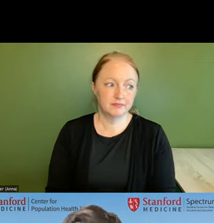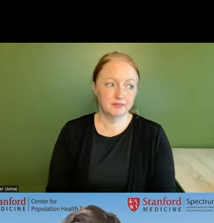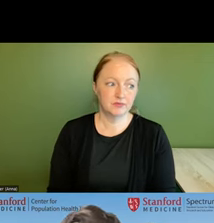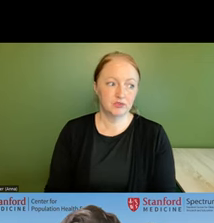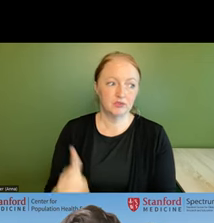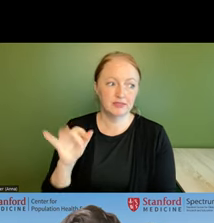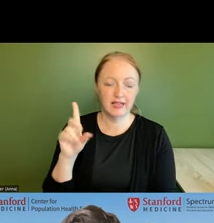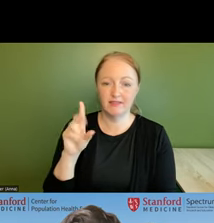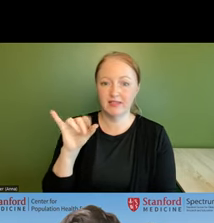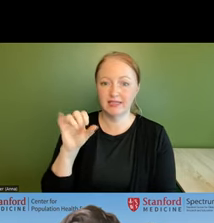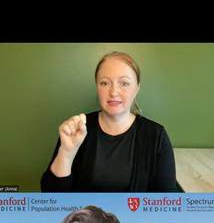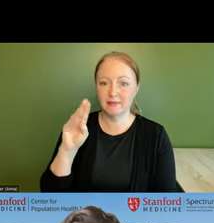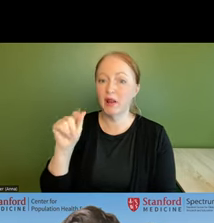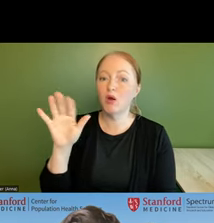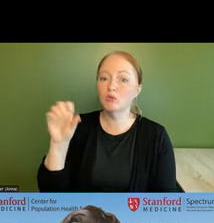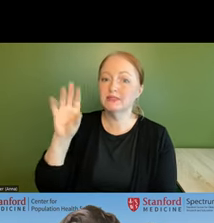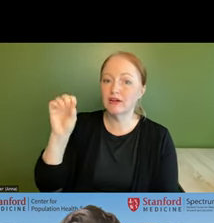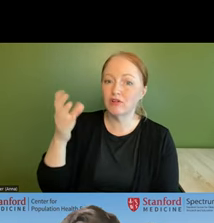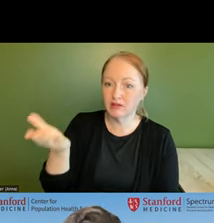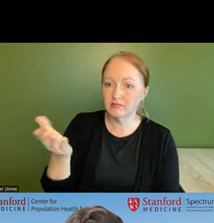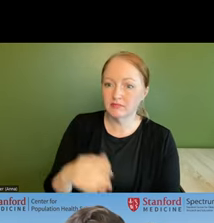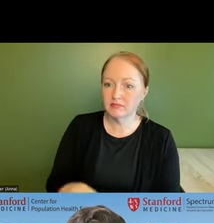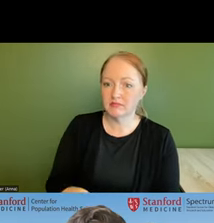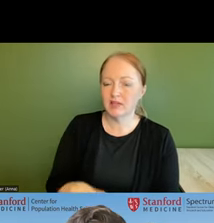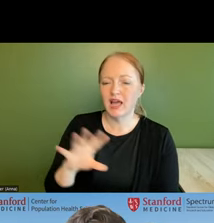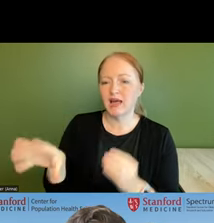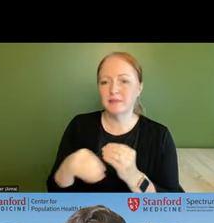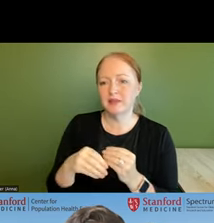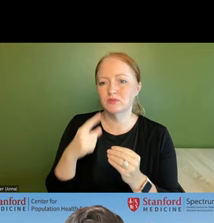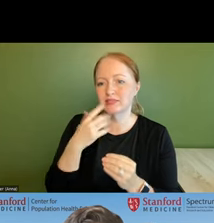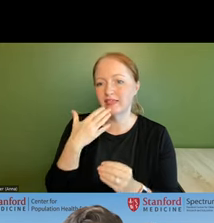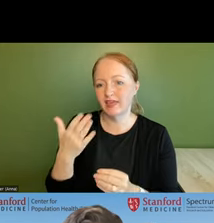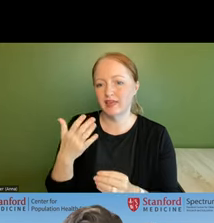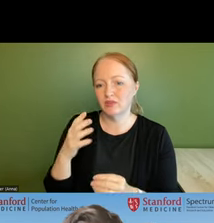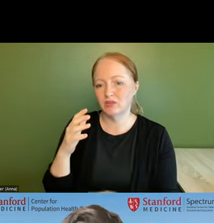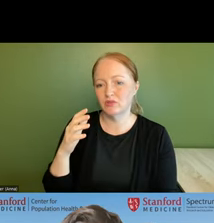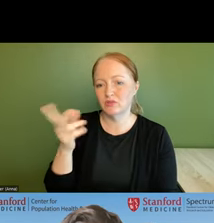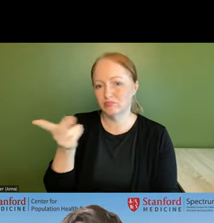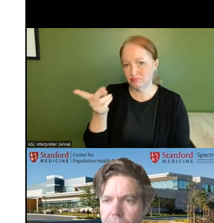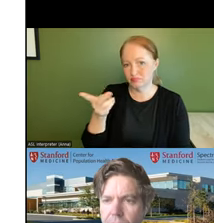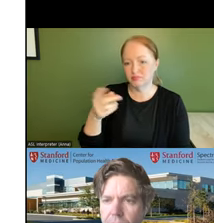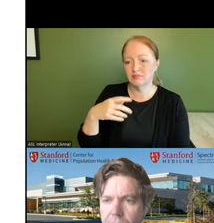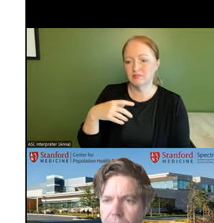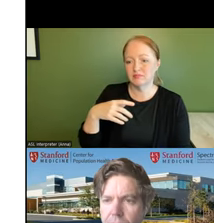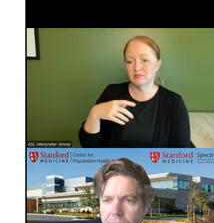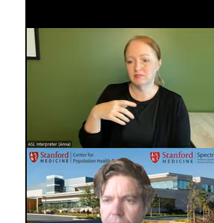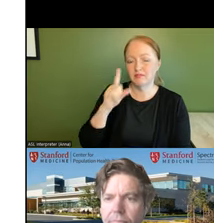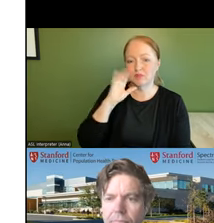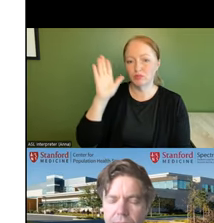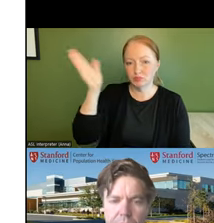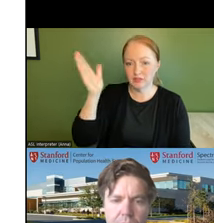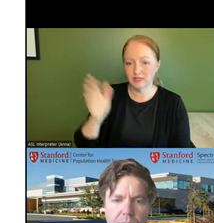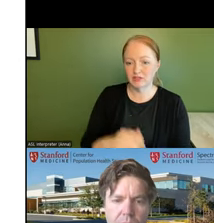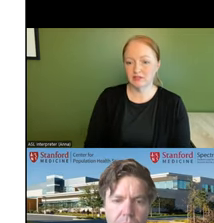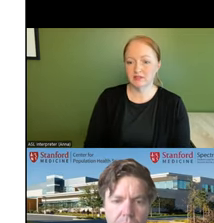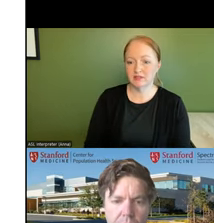isabella oh sarah yes i was just gonna say well thank you so much katherine um and for that presentation